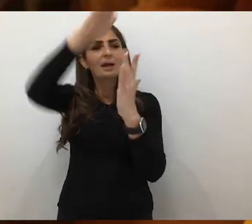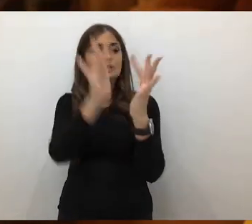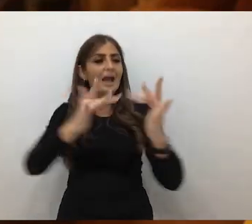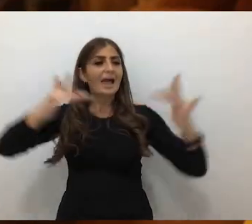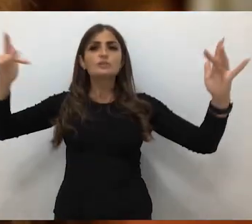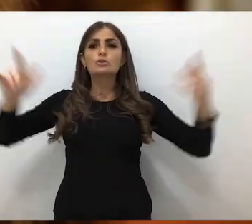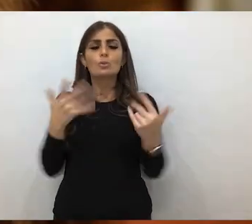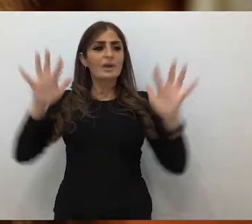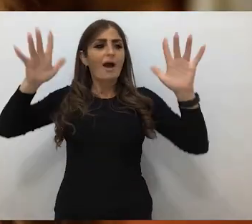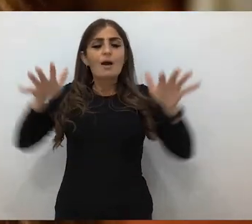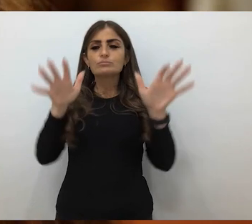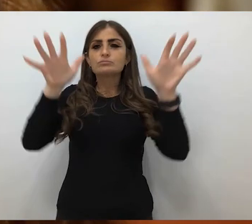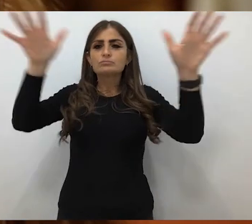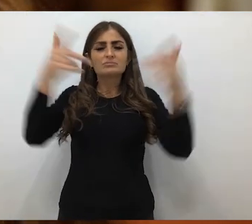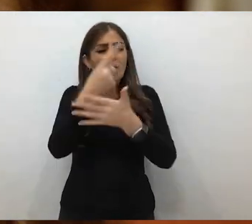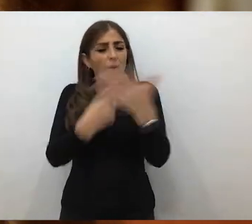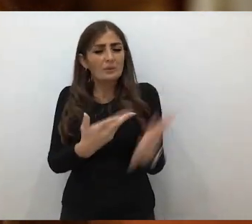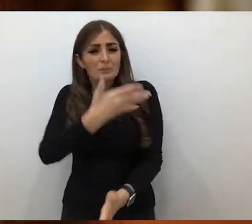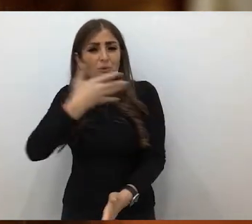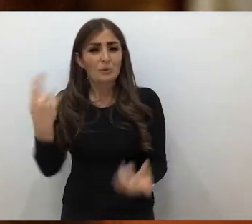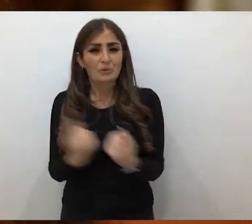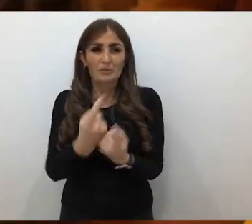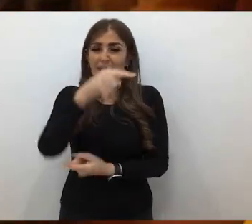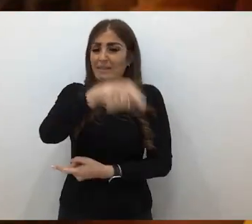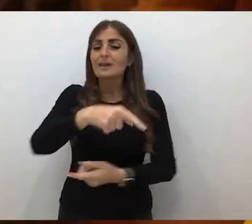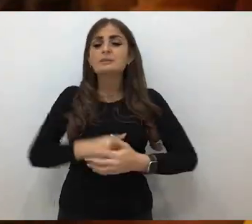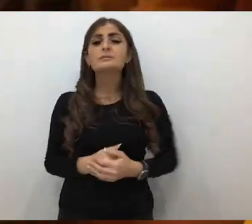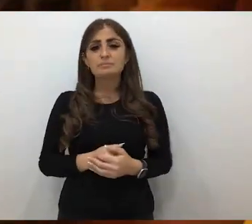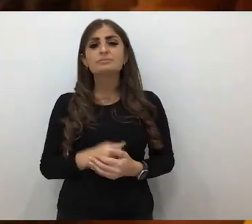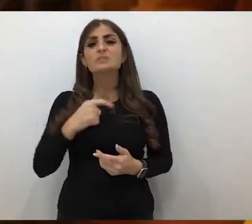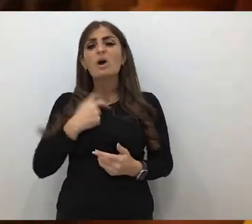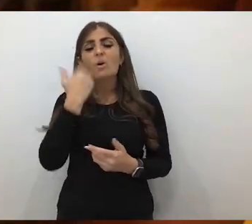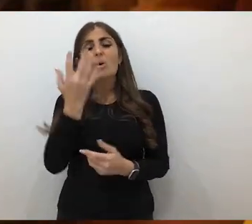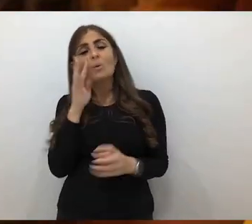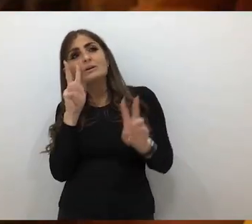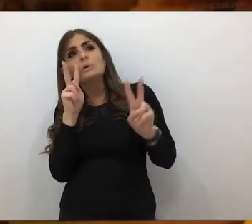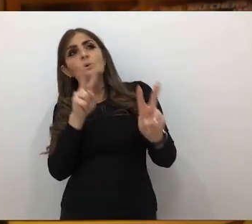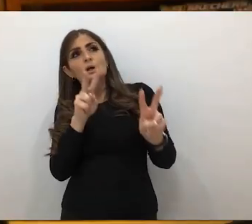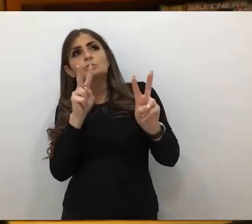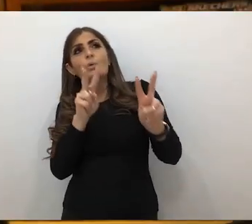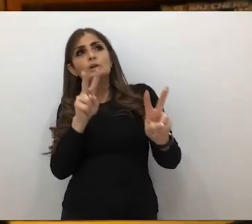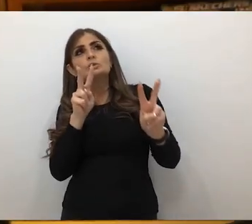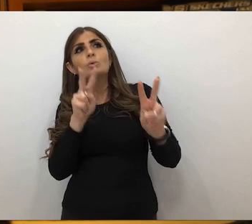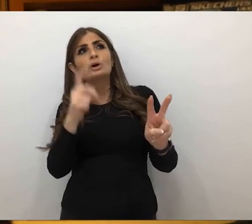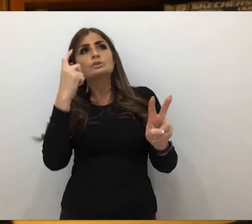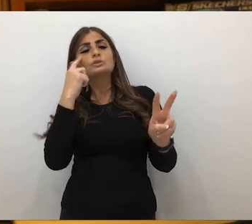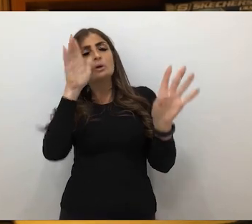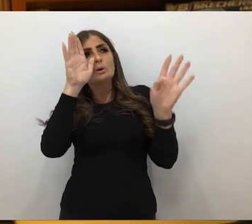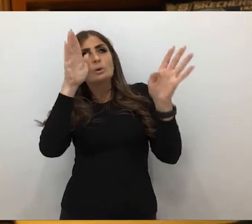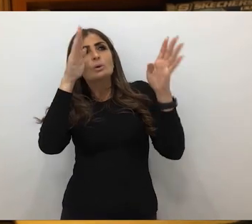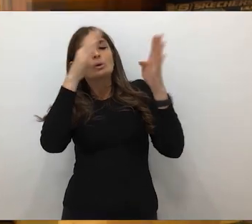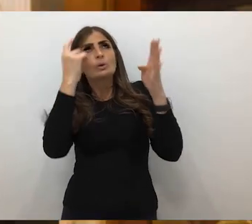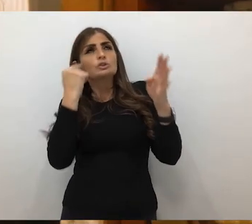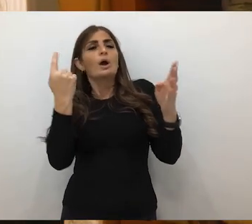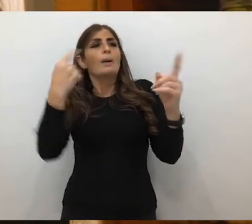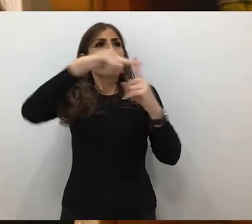arms reaching out. It was the only beautiful thing in the whole place. So I focused on her to keep my spirit